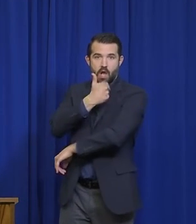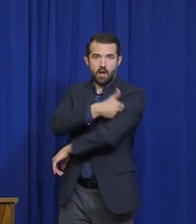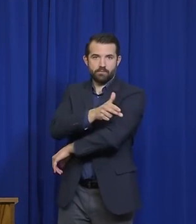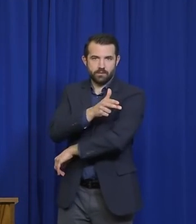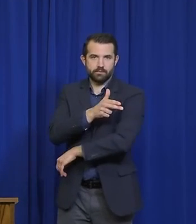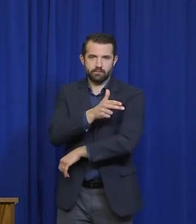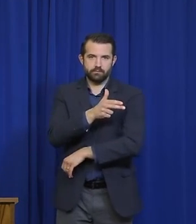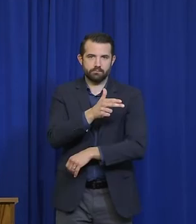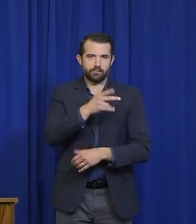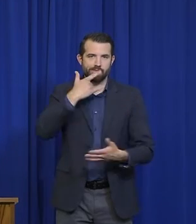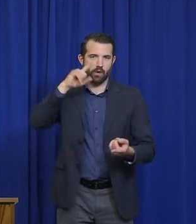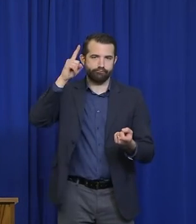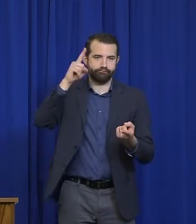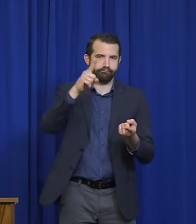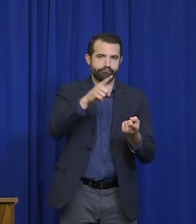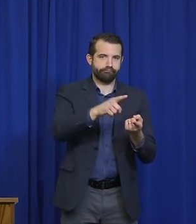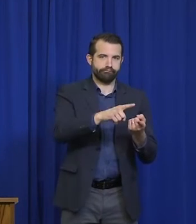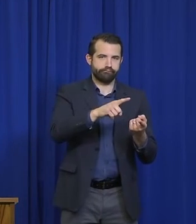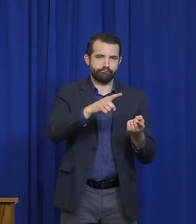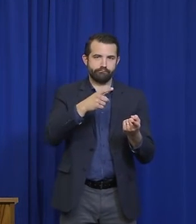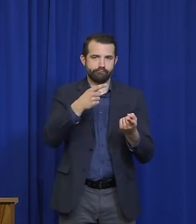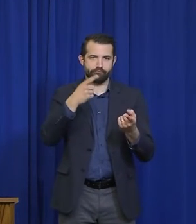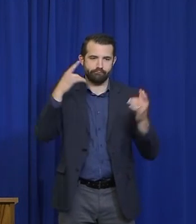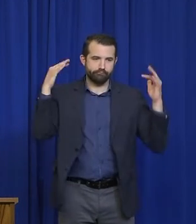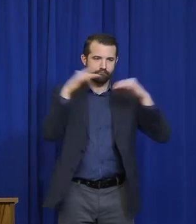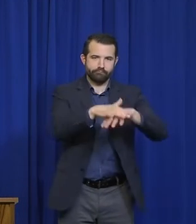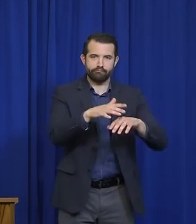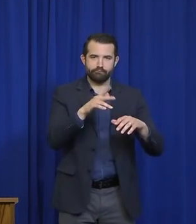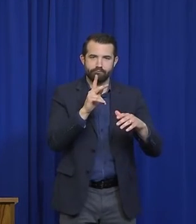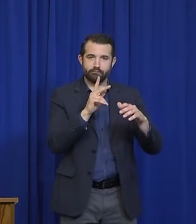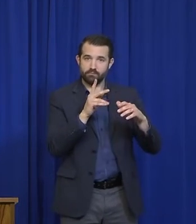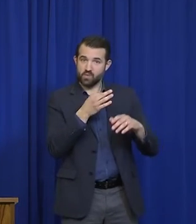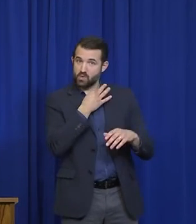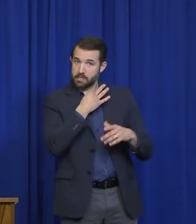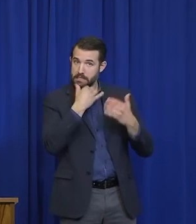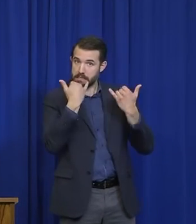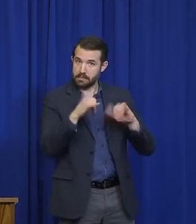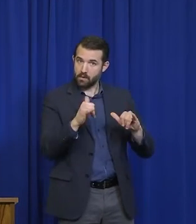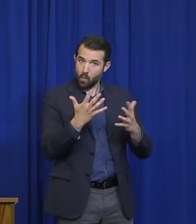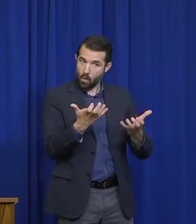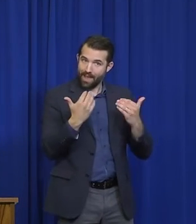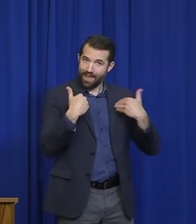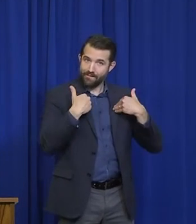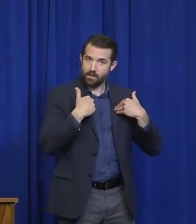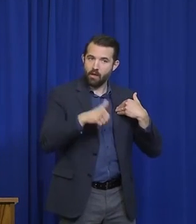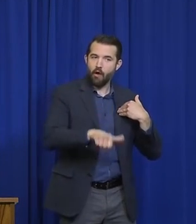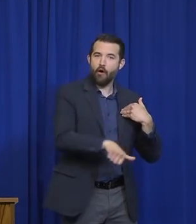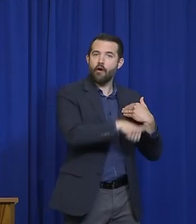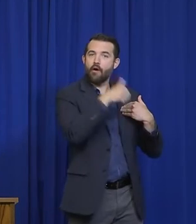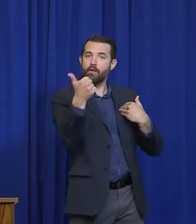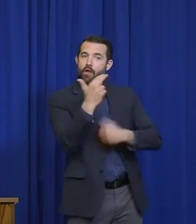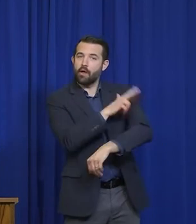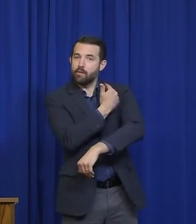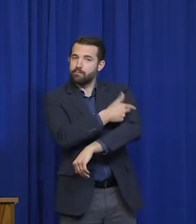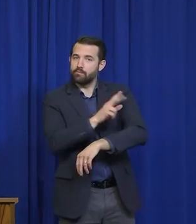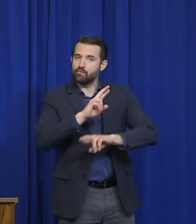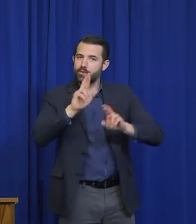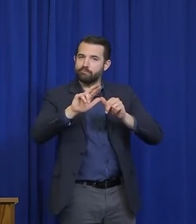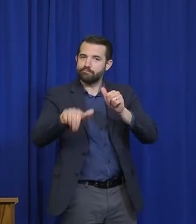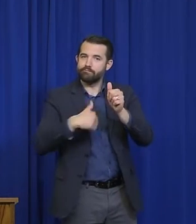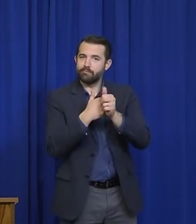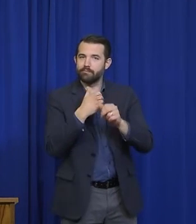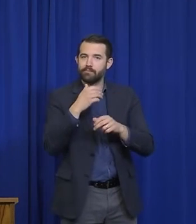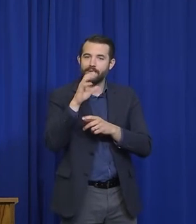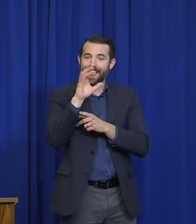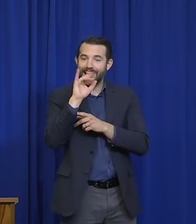for extra beds on hold? If so, how else are you planning to spend the $11 million allocated by the legislature for